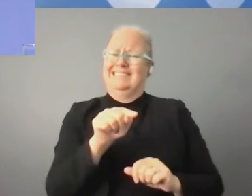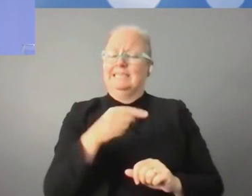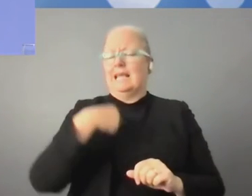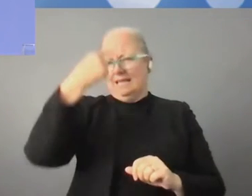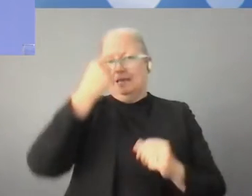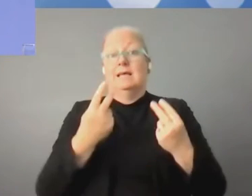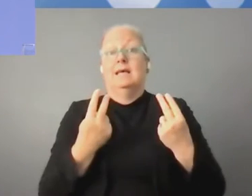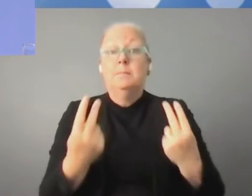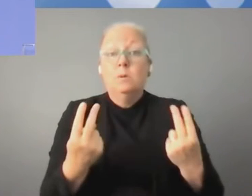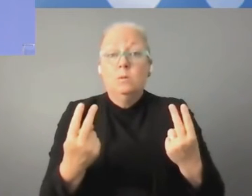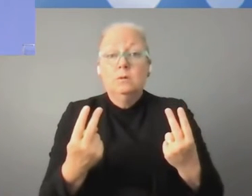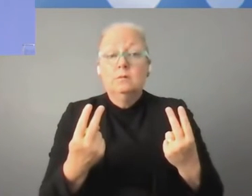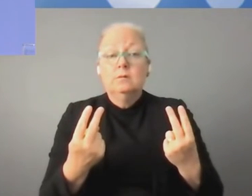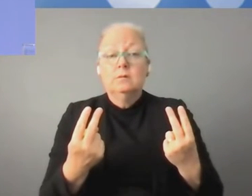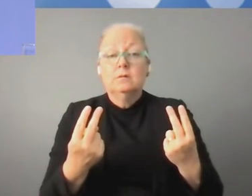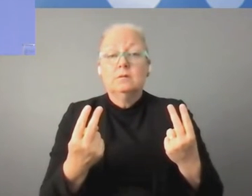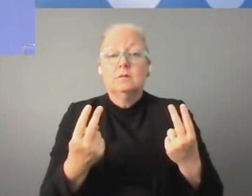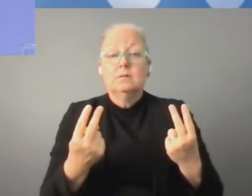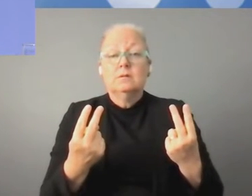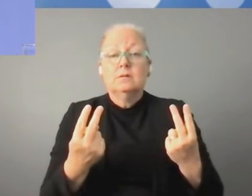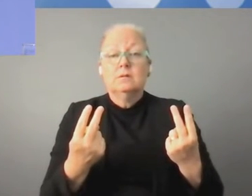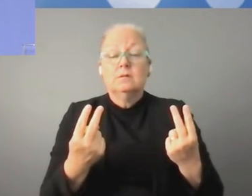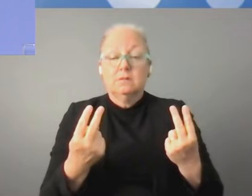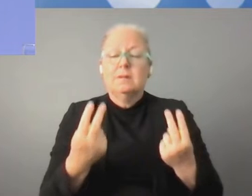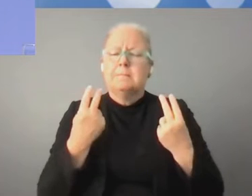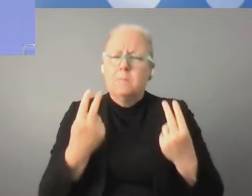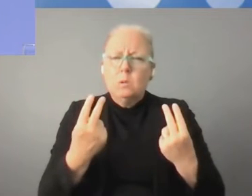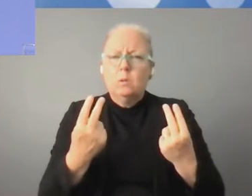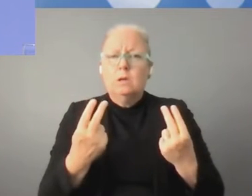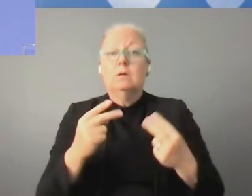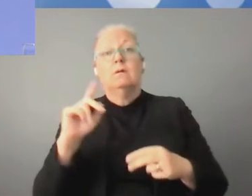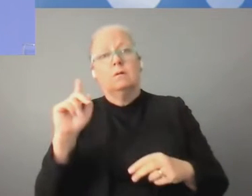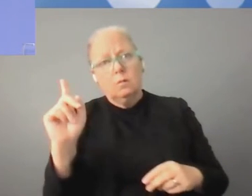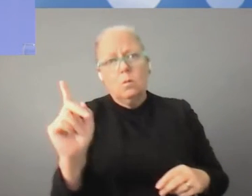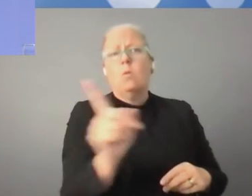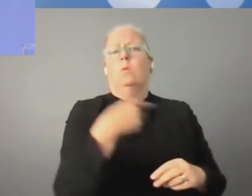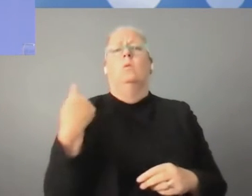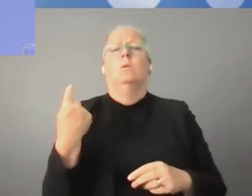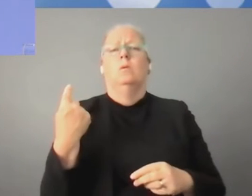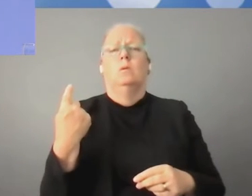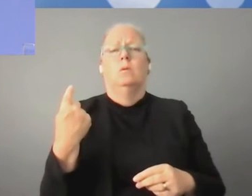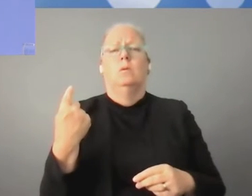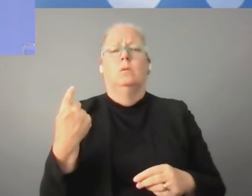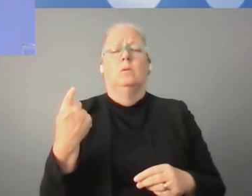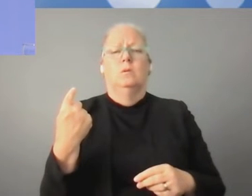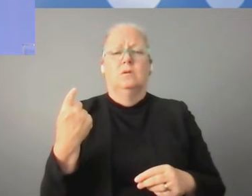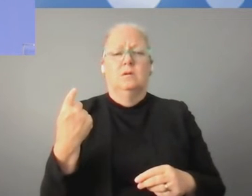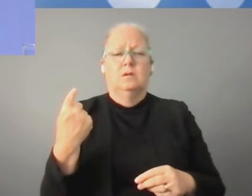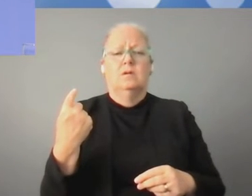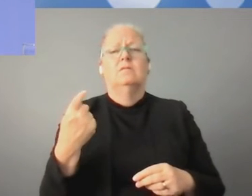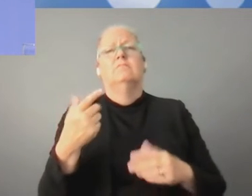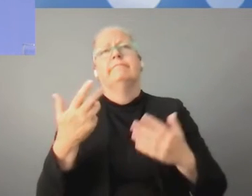that we can all speak about